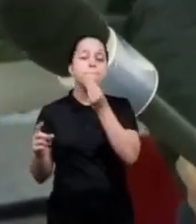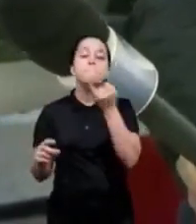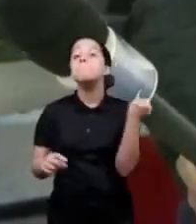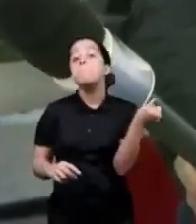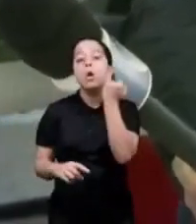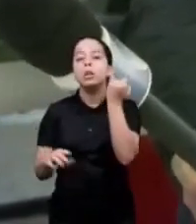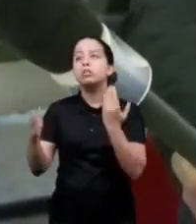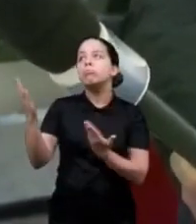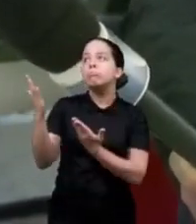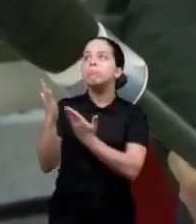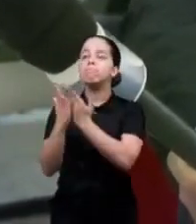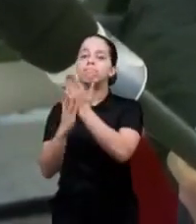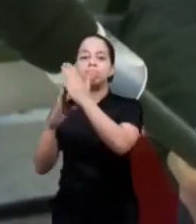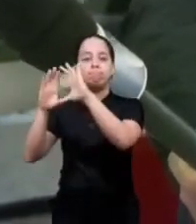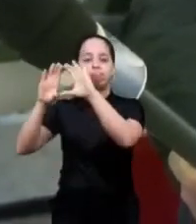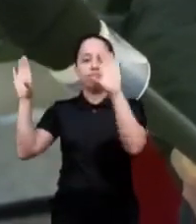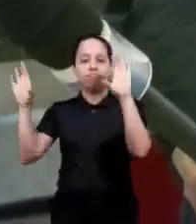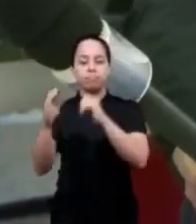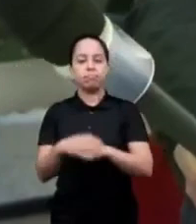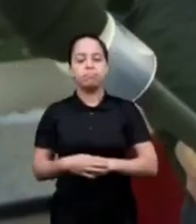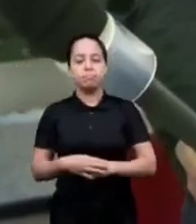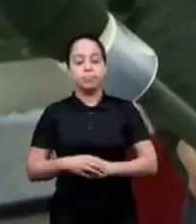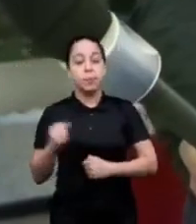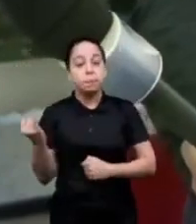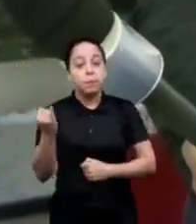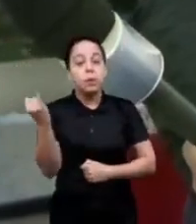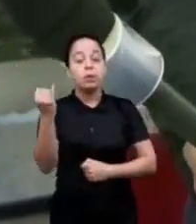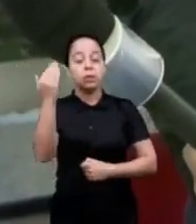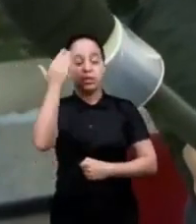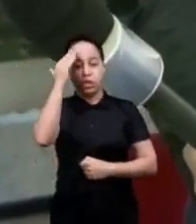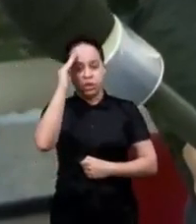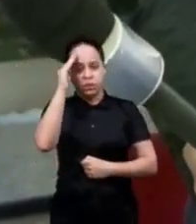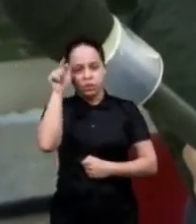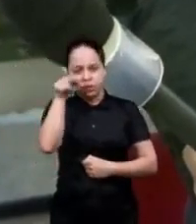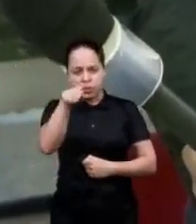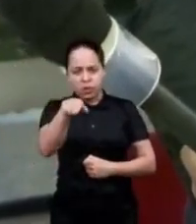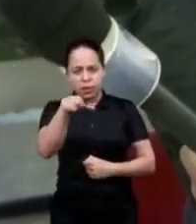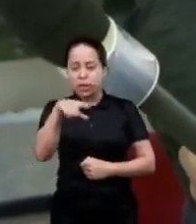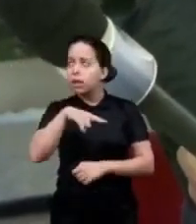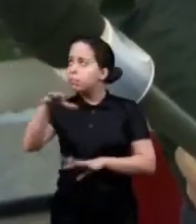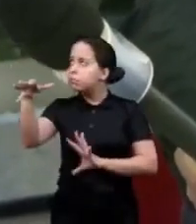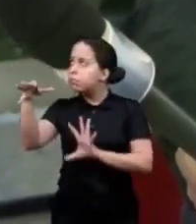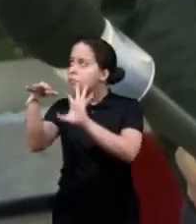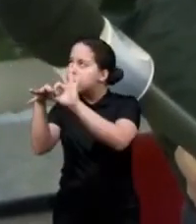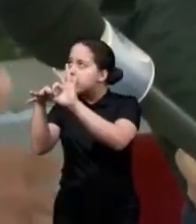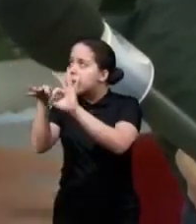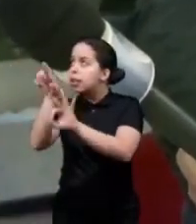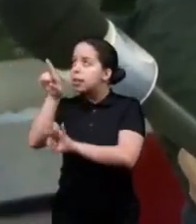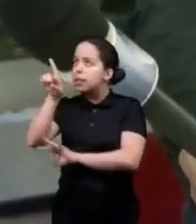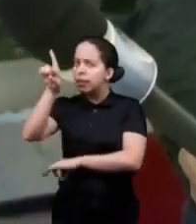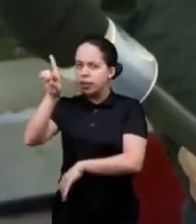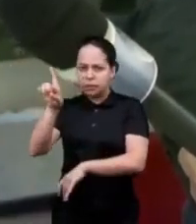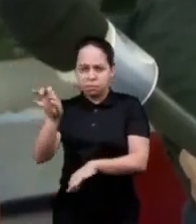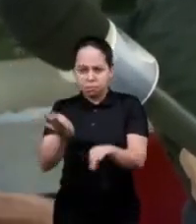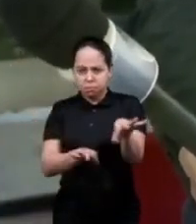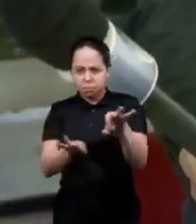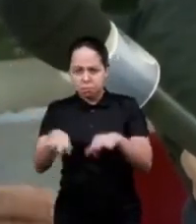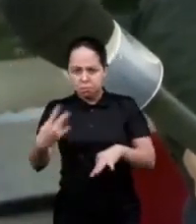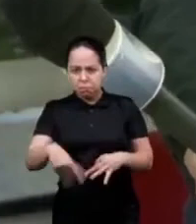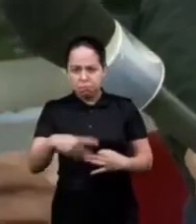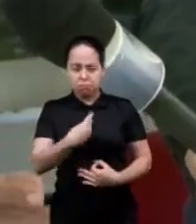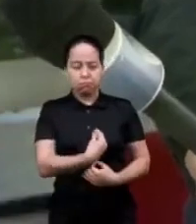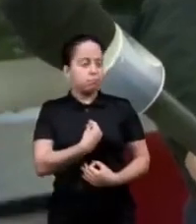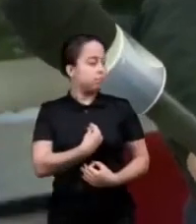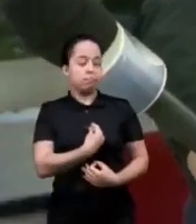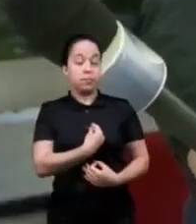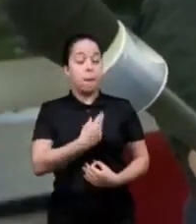important is for you to understand that you are in a project that God created in this life and what Paul says